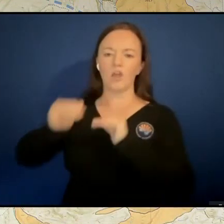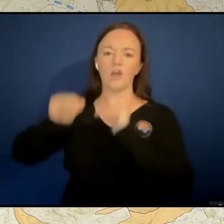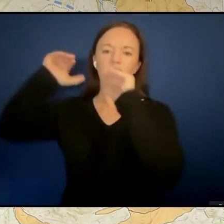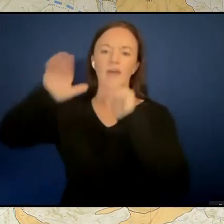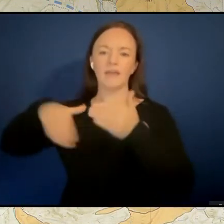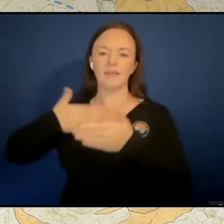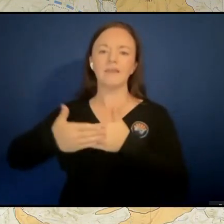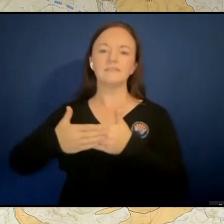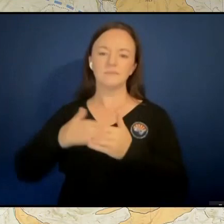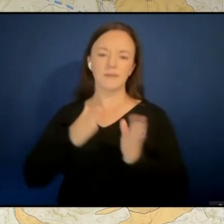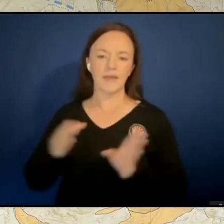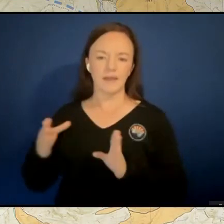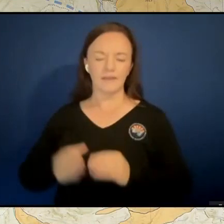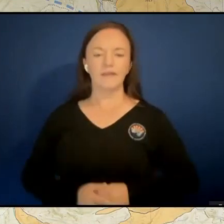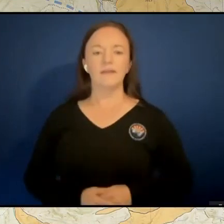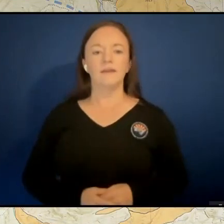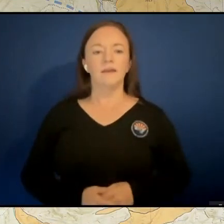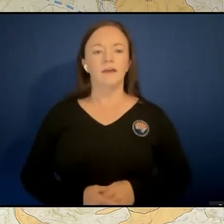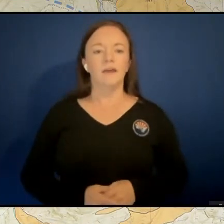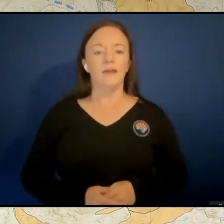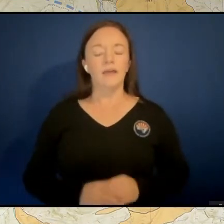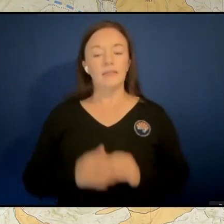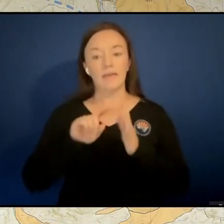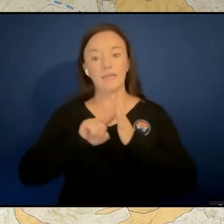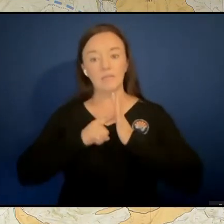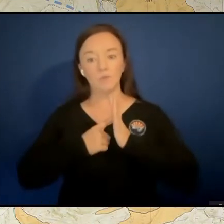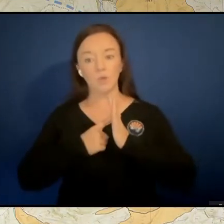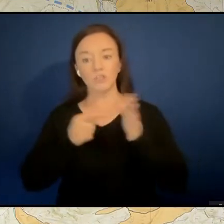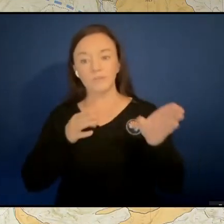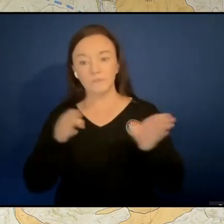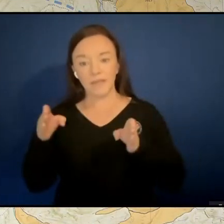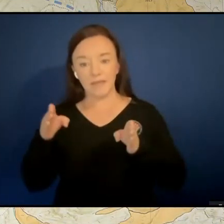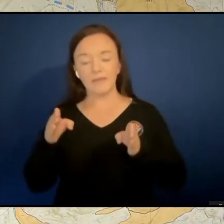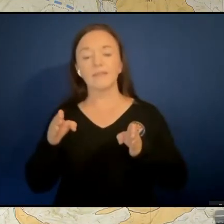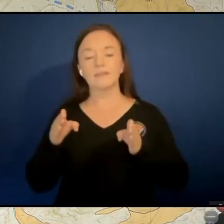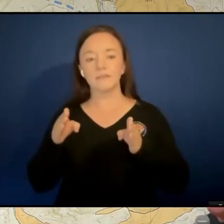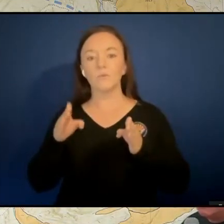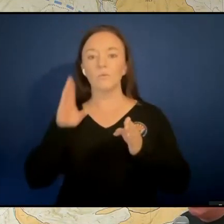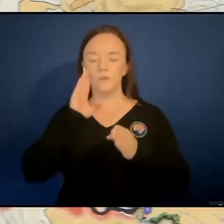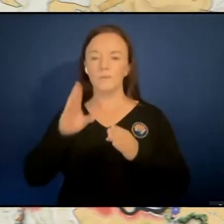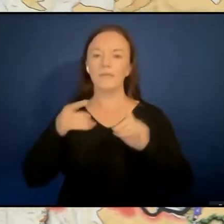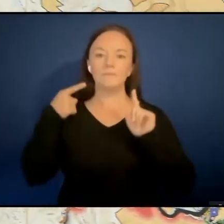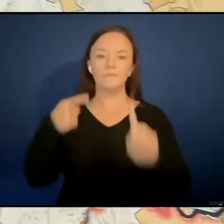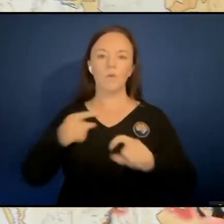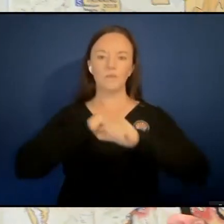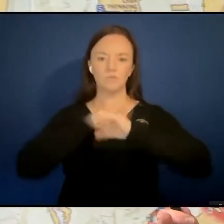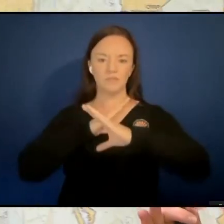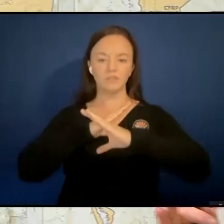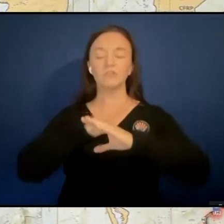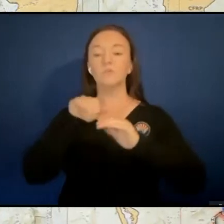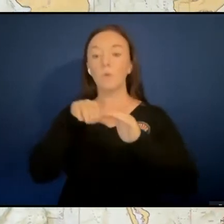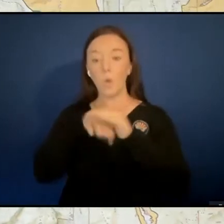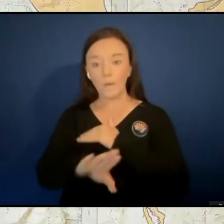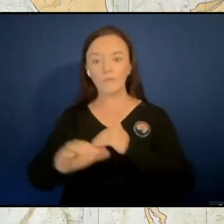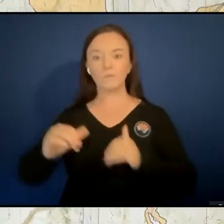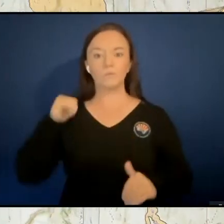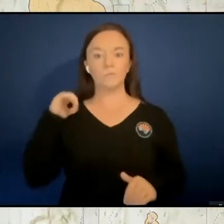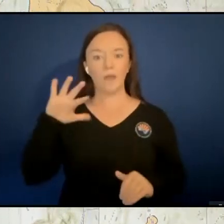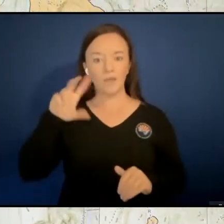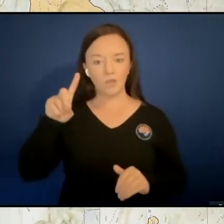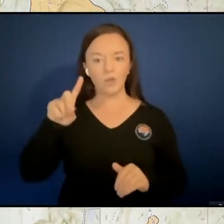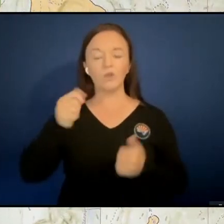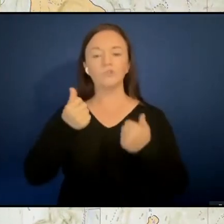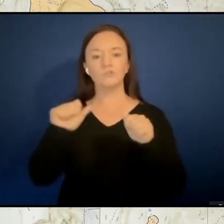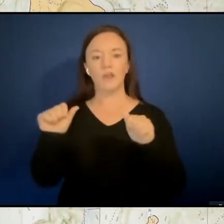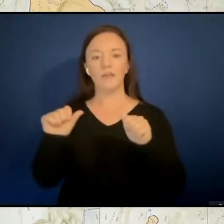for us would be point protection. So it'd be going right in people's backyards, um, and trying to protect the fire from,